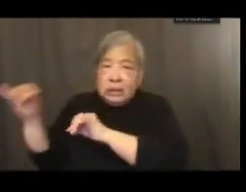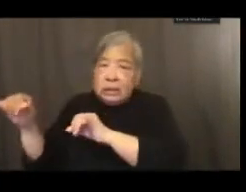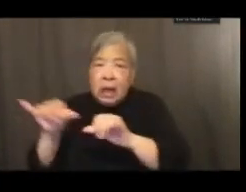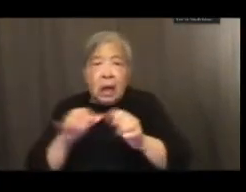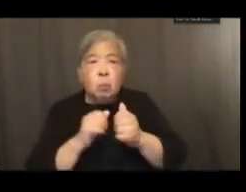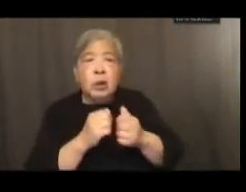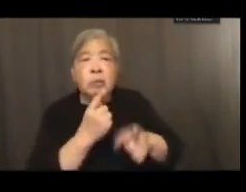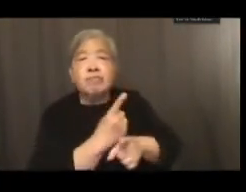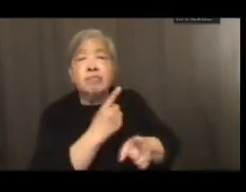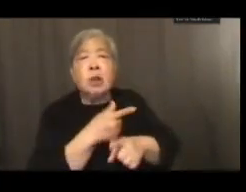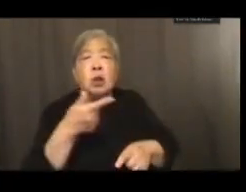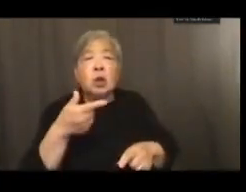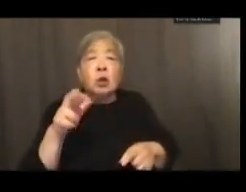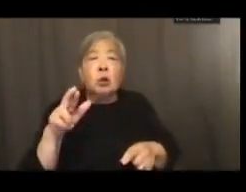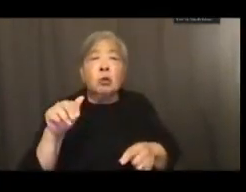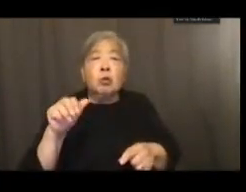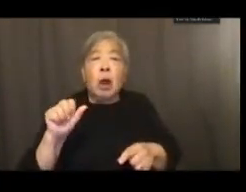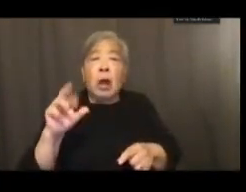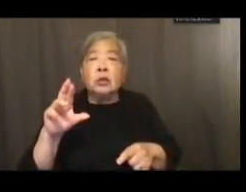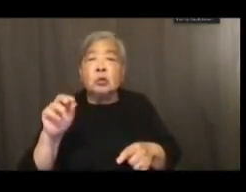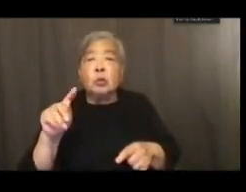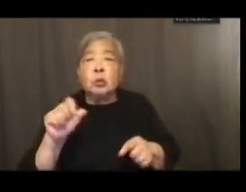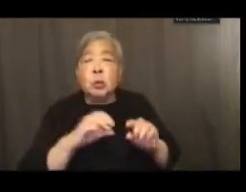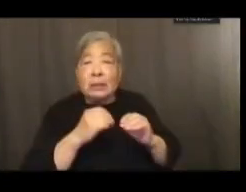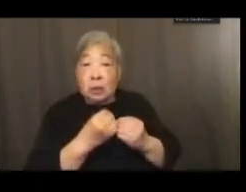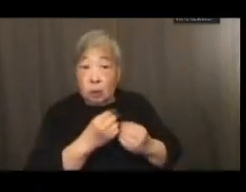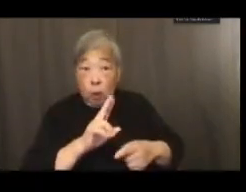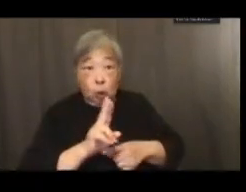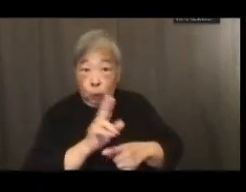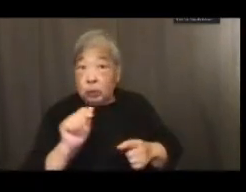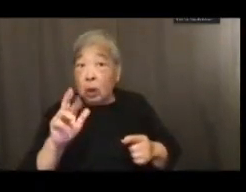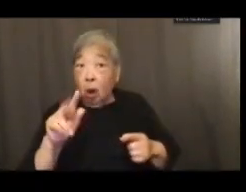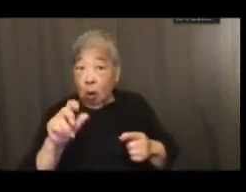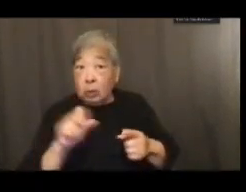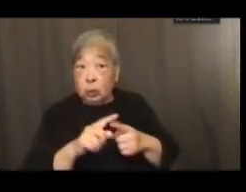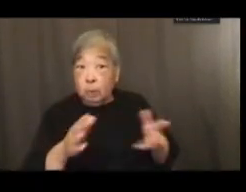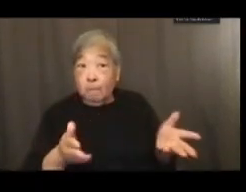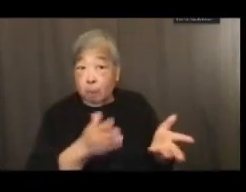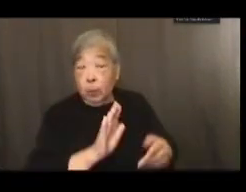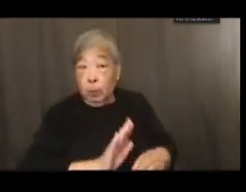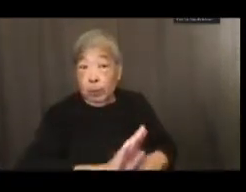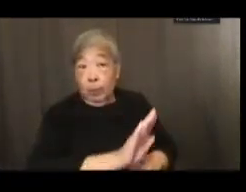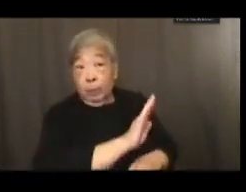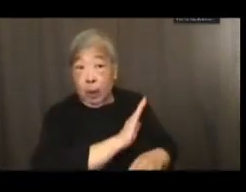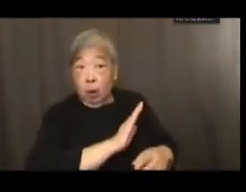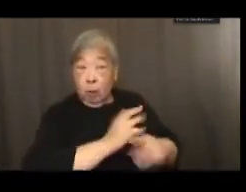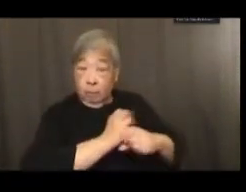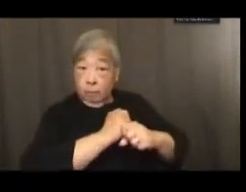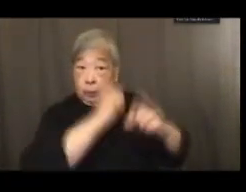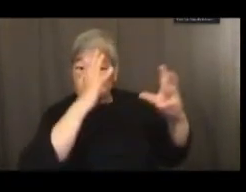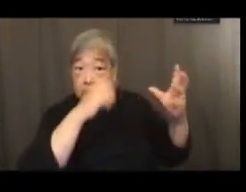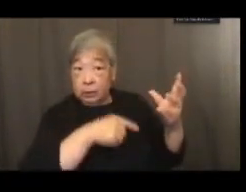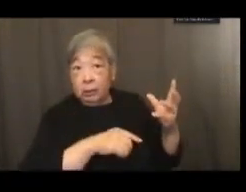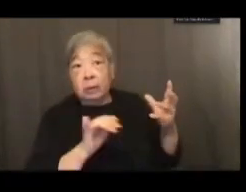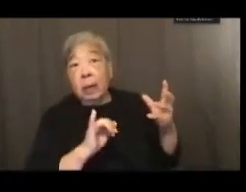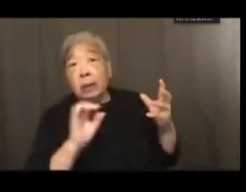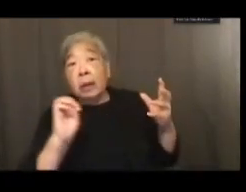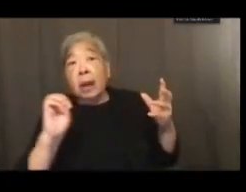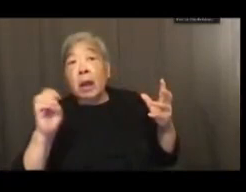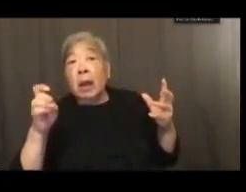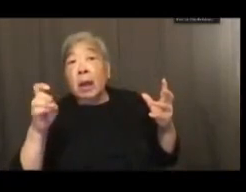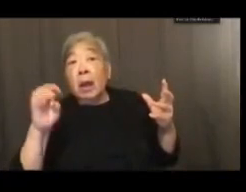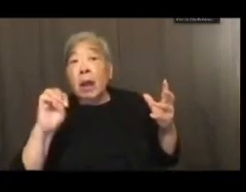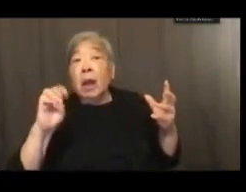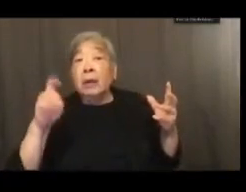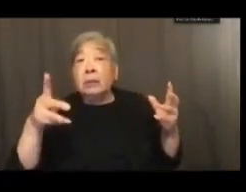organizations that use the arts to further their Kerner-aligned visions, like Expo in Chicago and